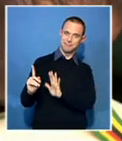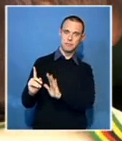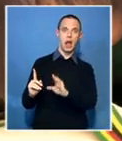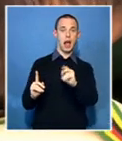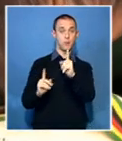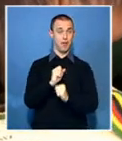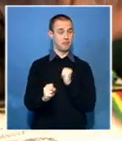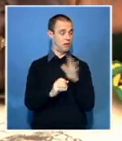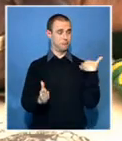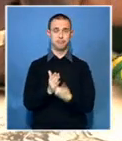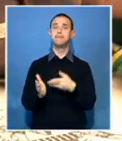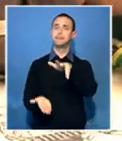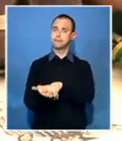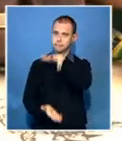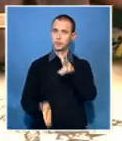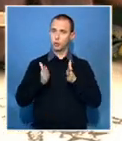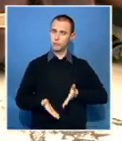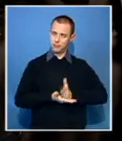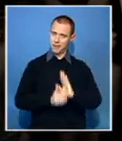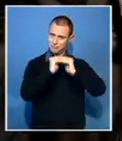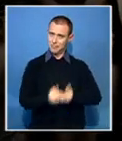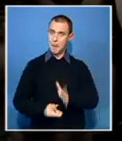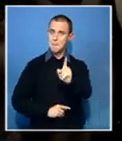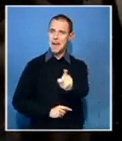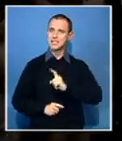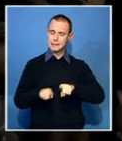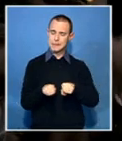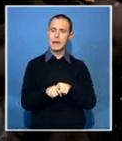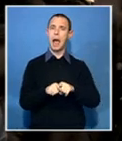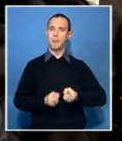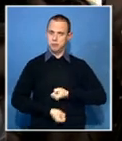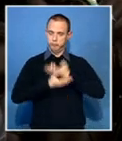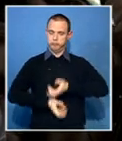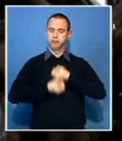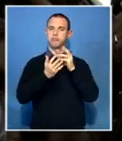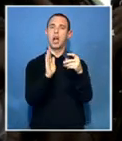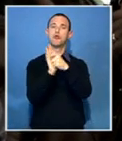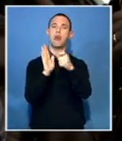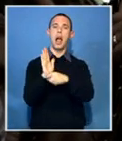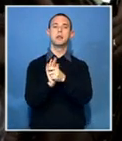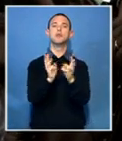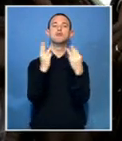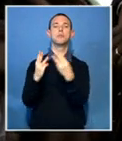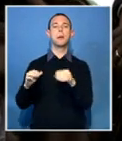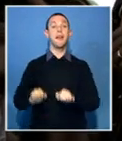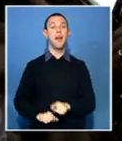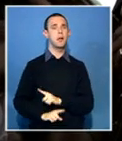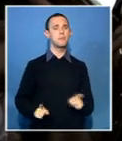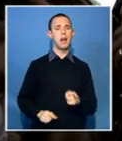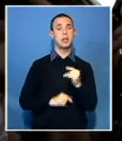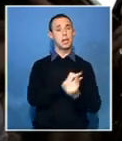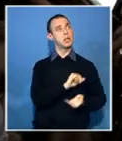signed a new constitution guaranteeing greater state accountability. Amnesty International says legislation restricting